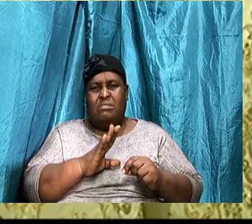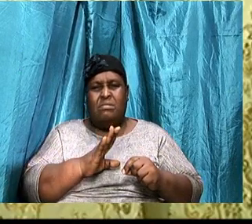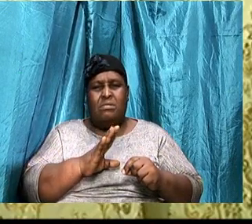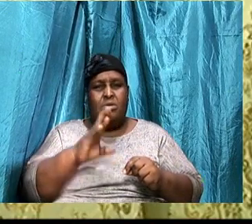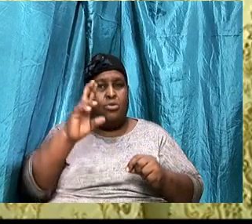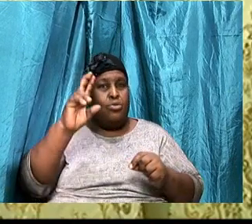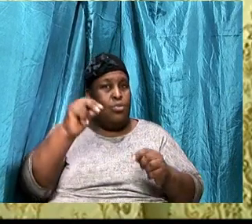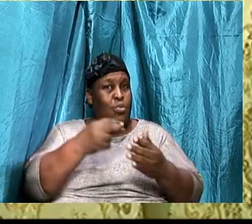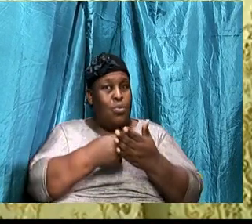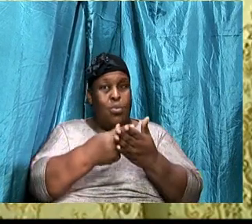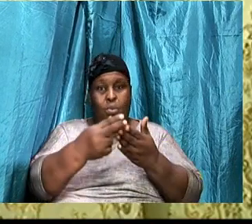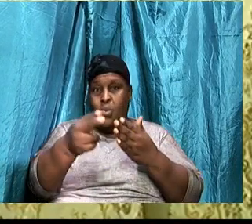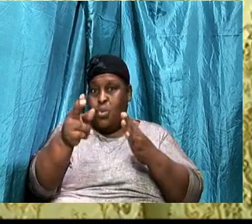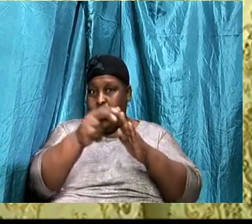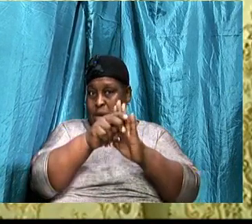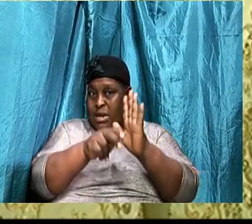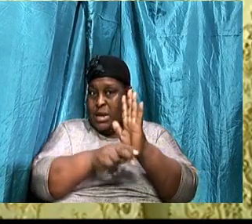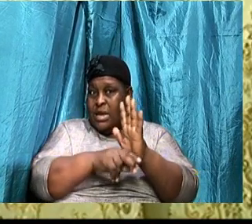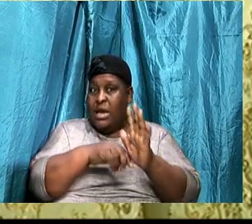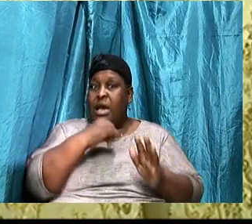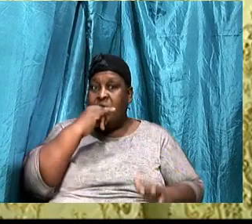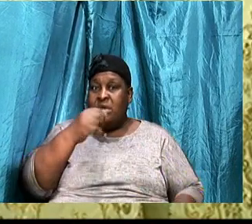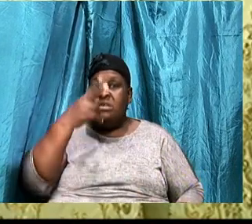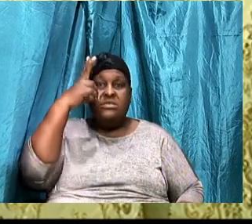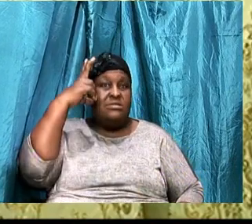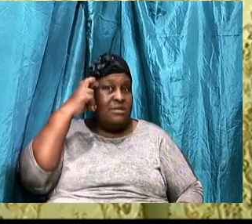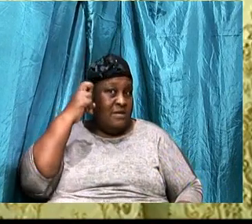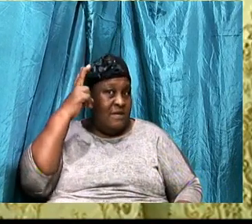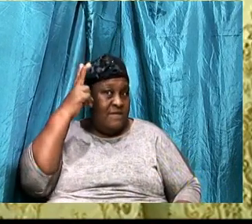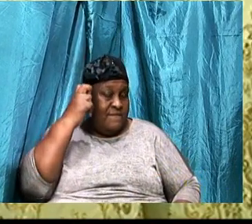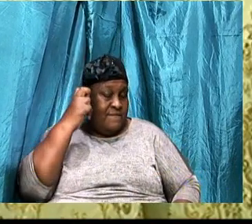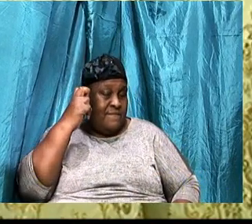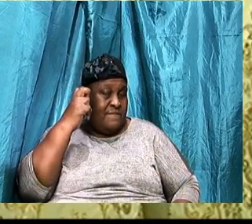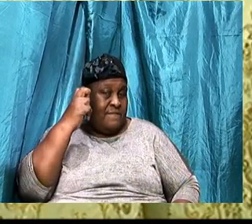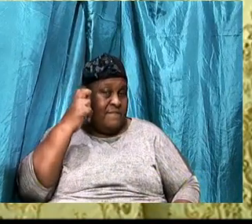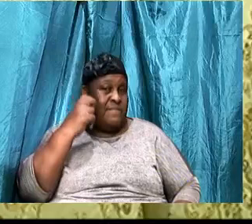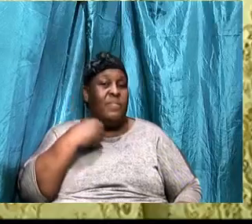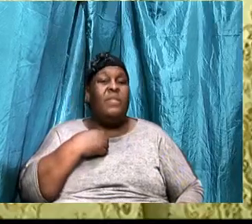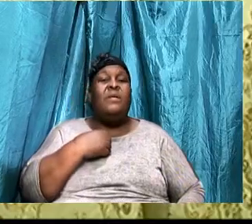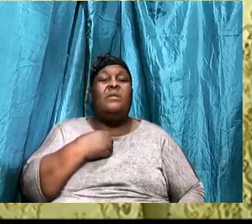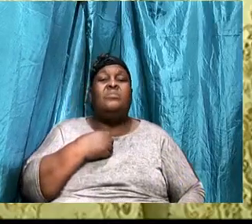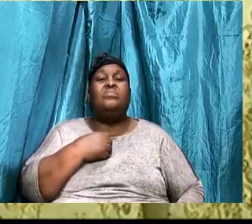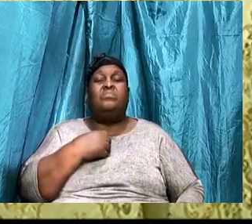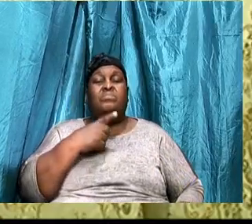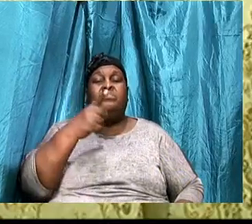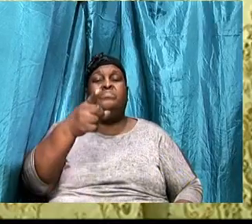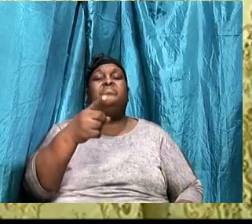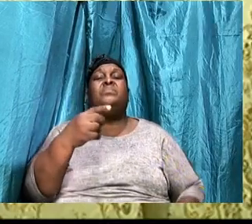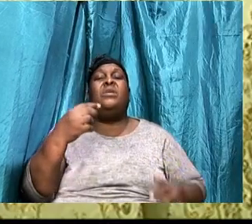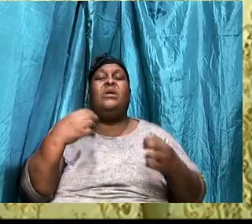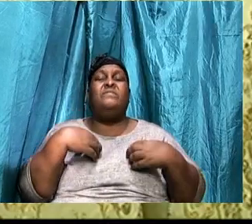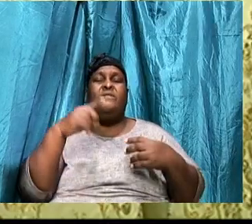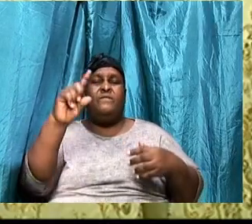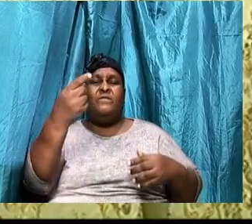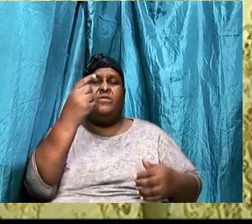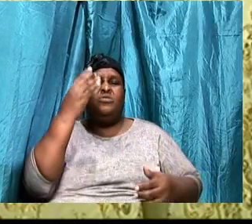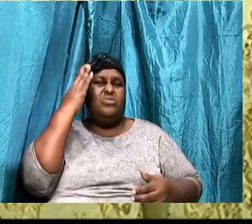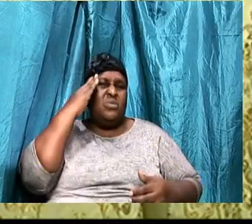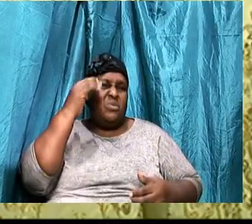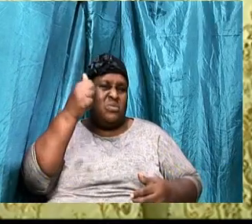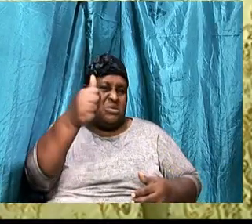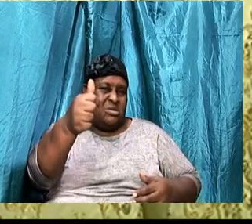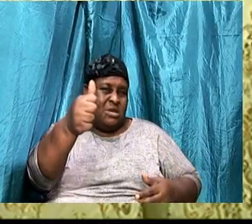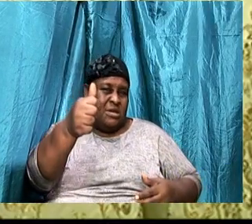anything that is anti-the word of God is the enemy. And you have got to first know yourself. If you know